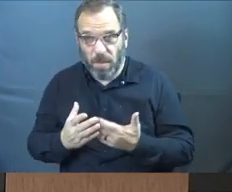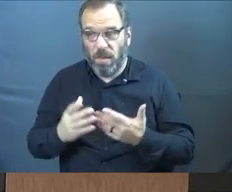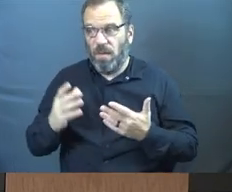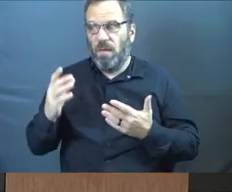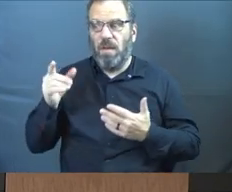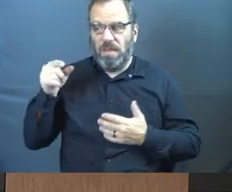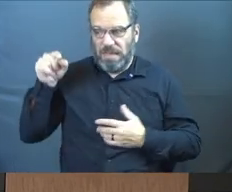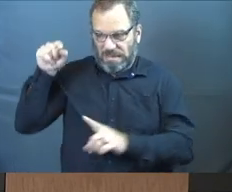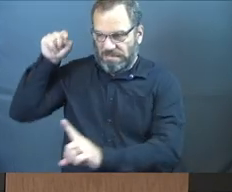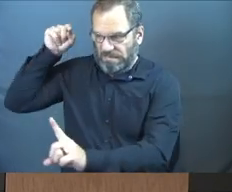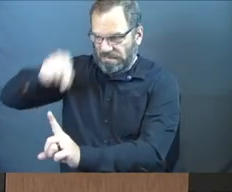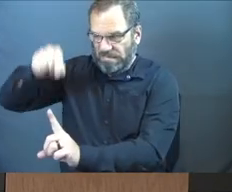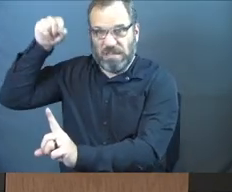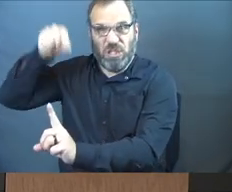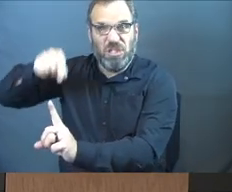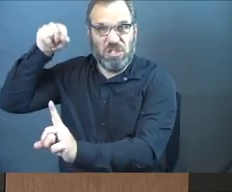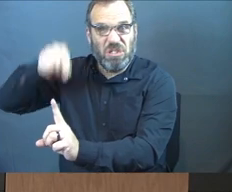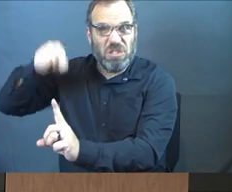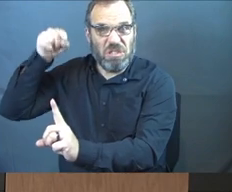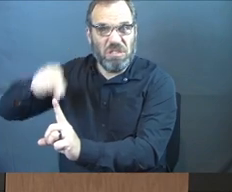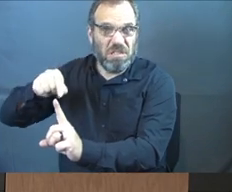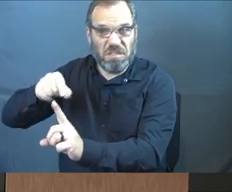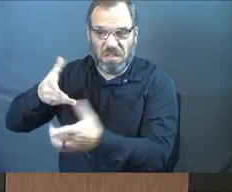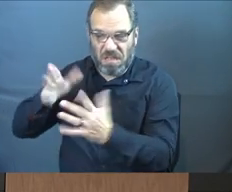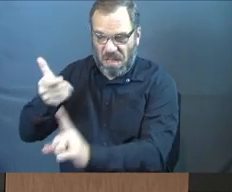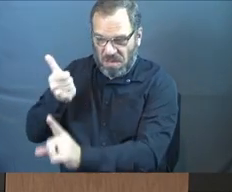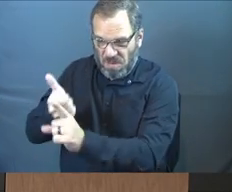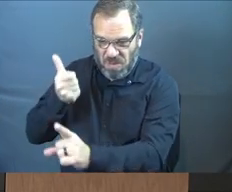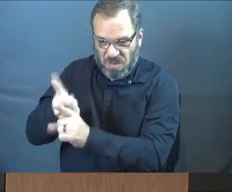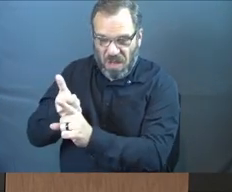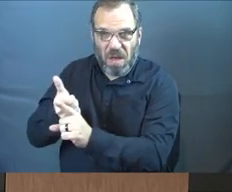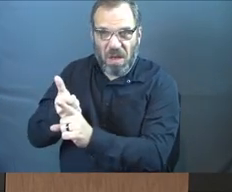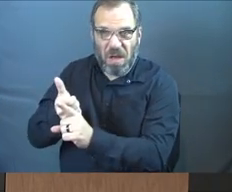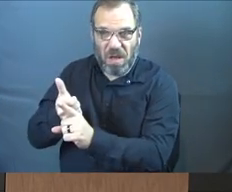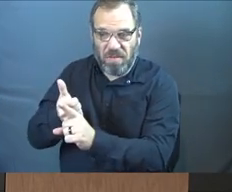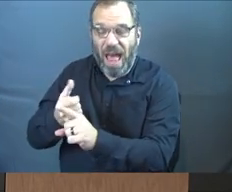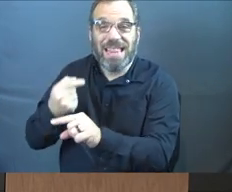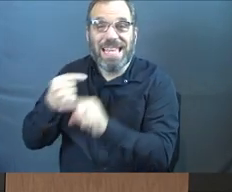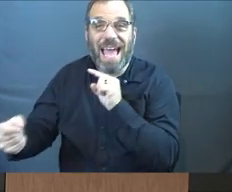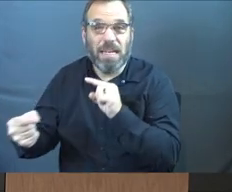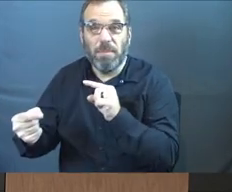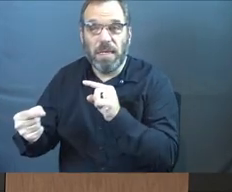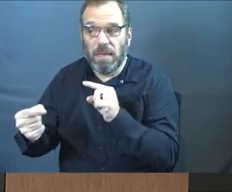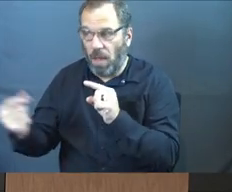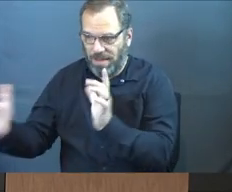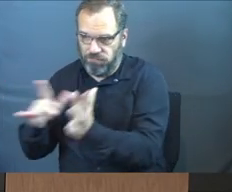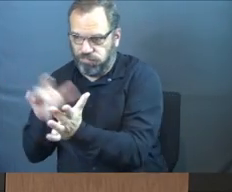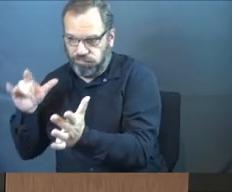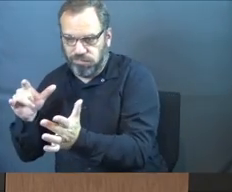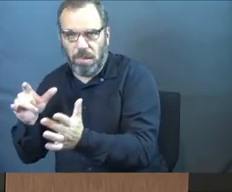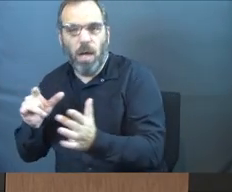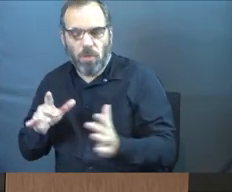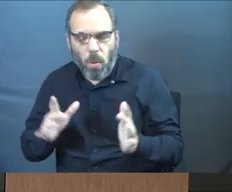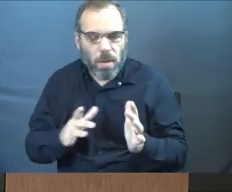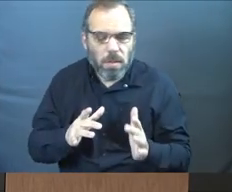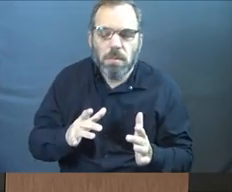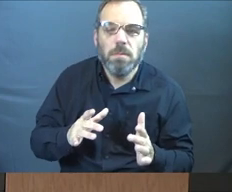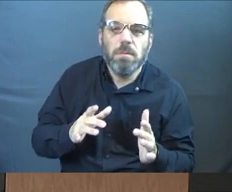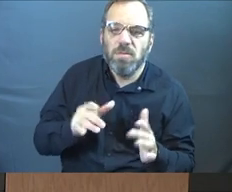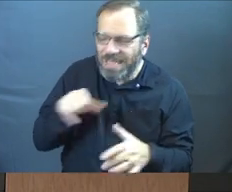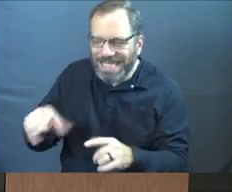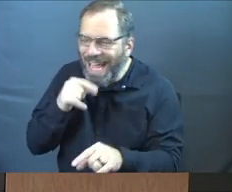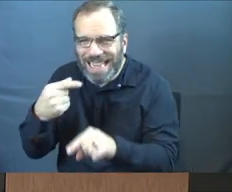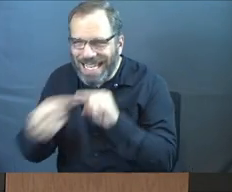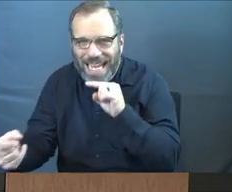that. It's that she was allowing herself to be used by the enemy. Was she the enemy? No. The scripture is clear. We